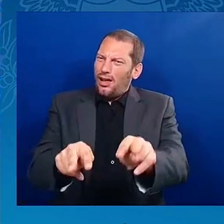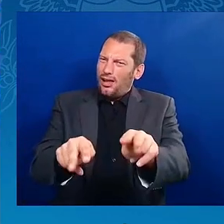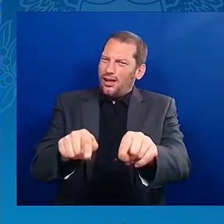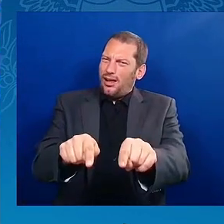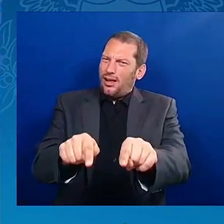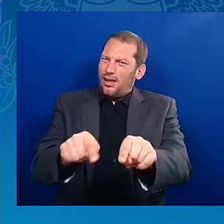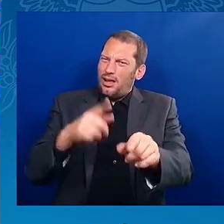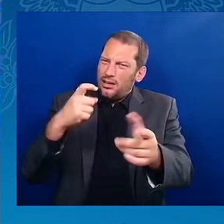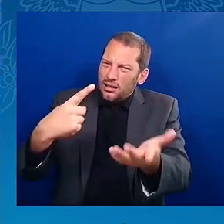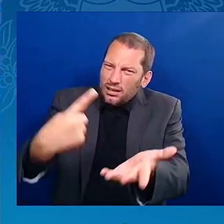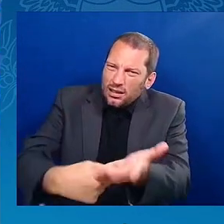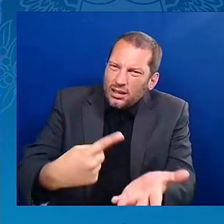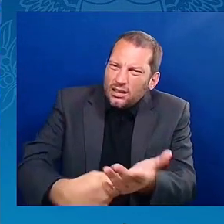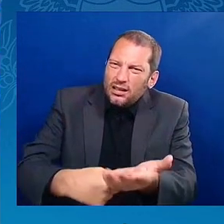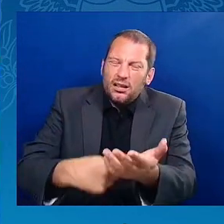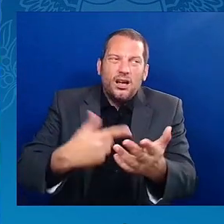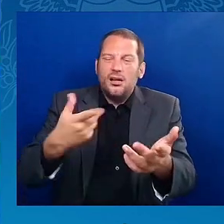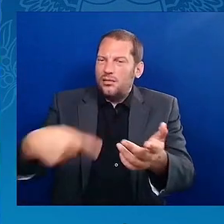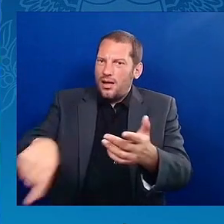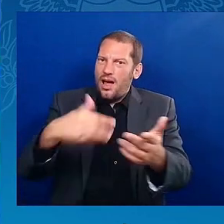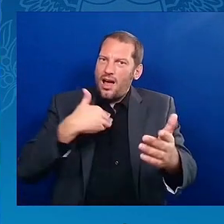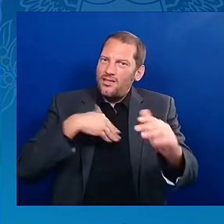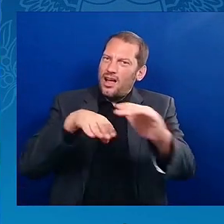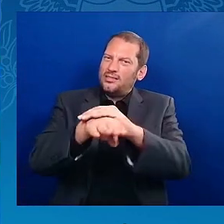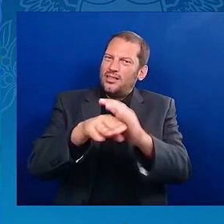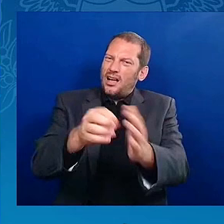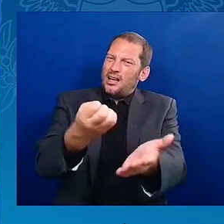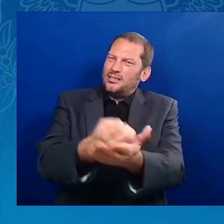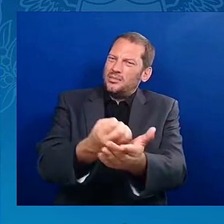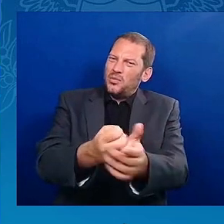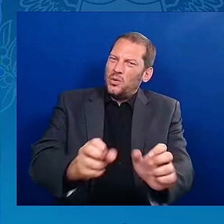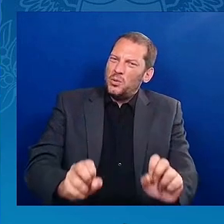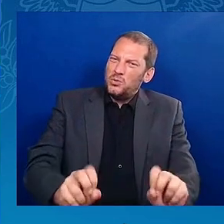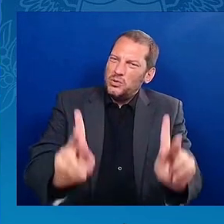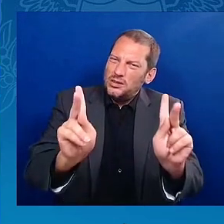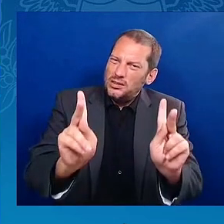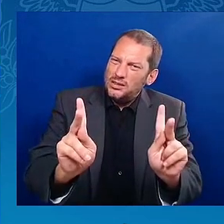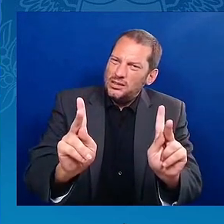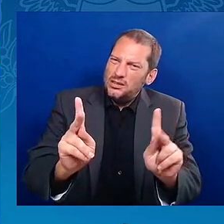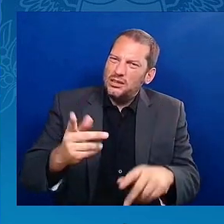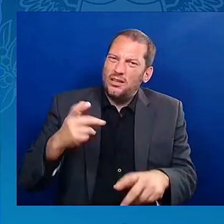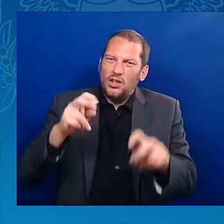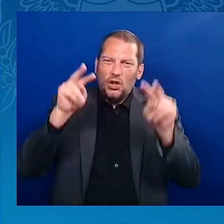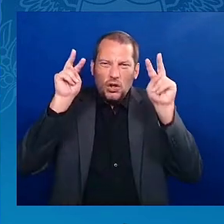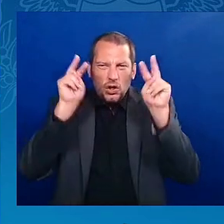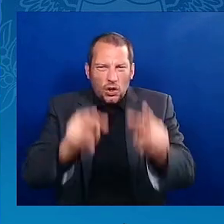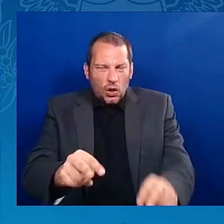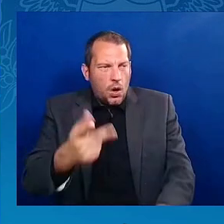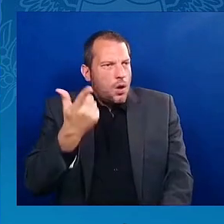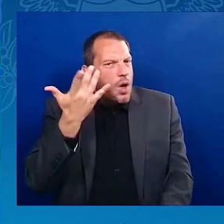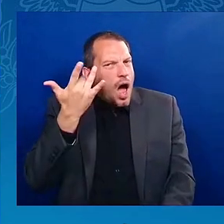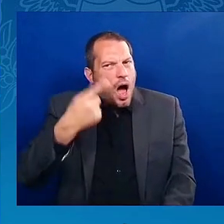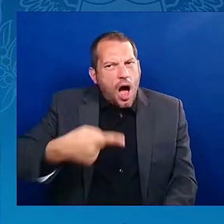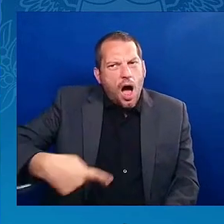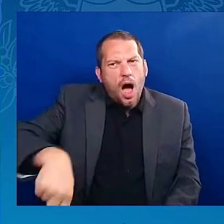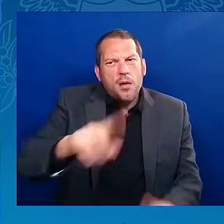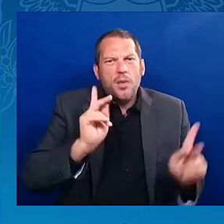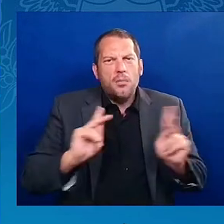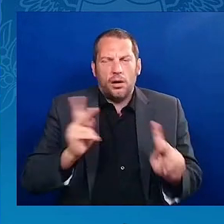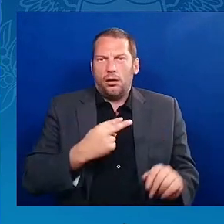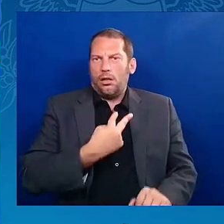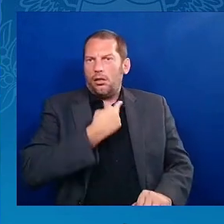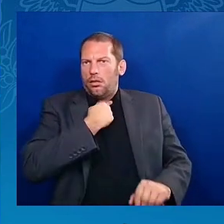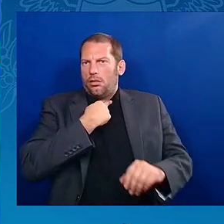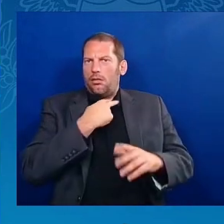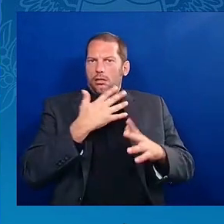what holds people back. Because we don't lack for hard work, work ethic,